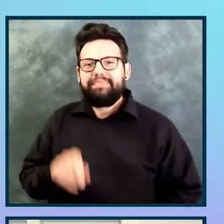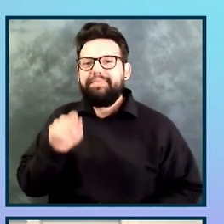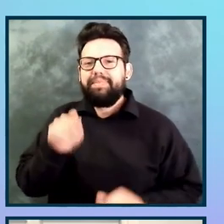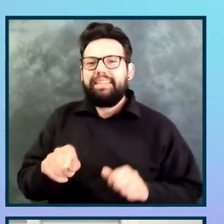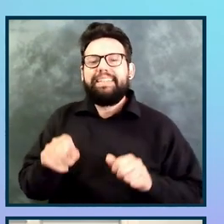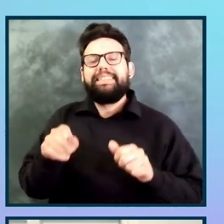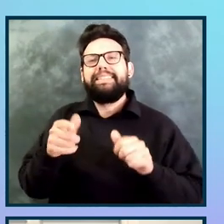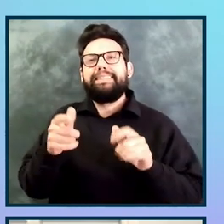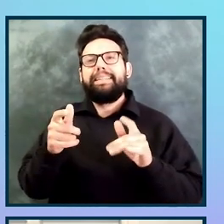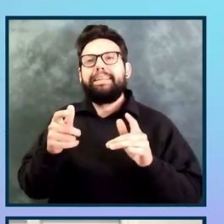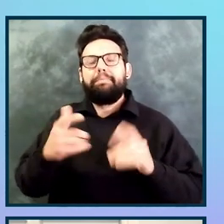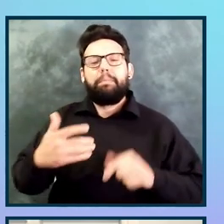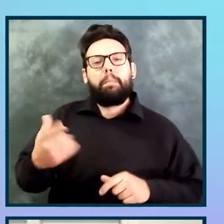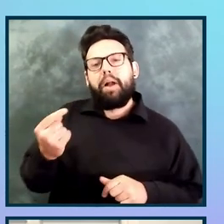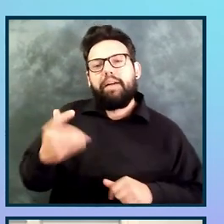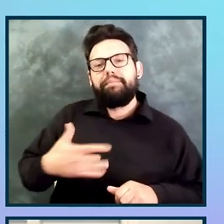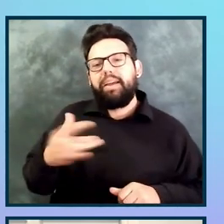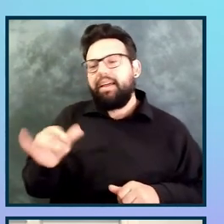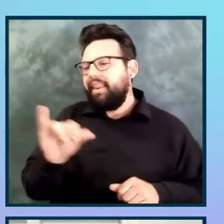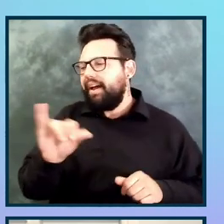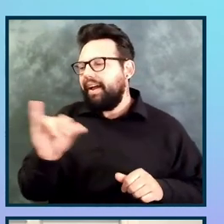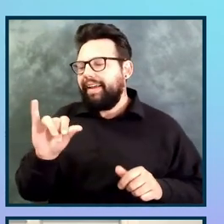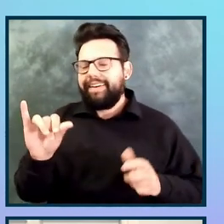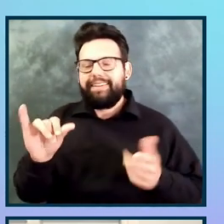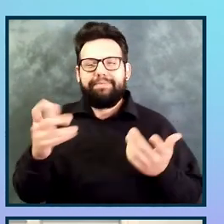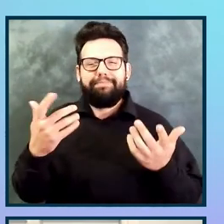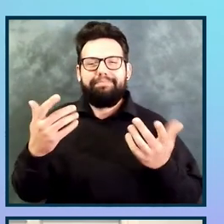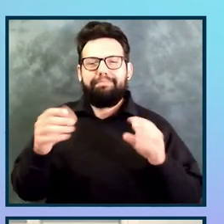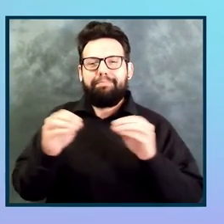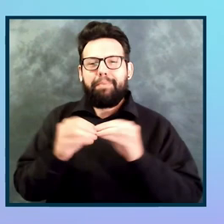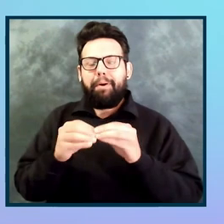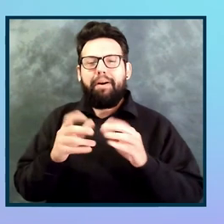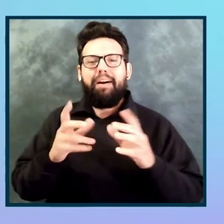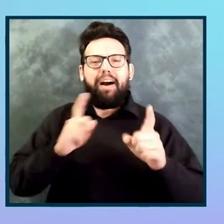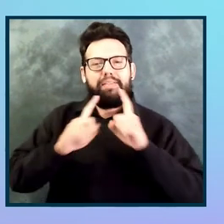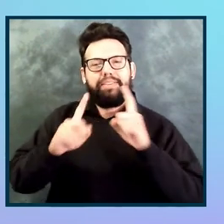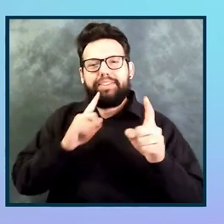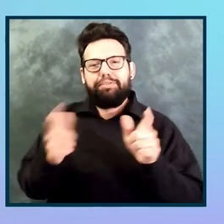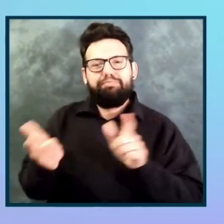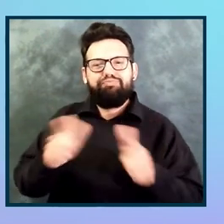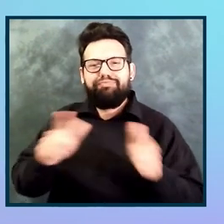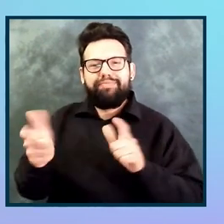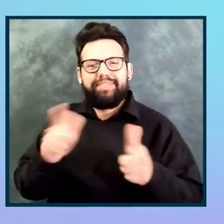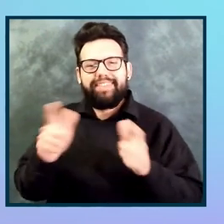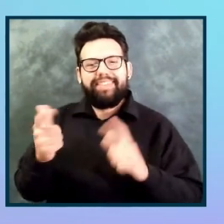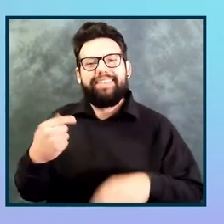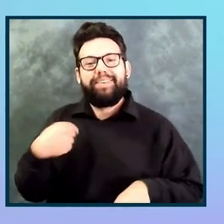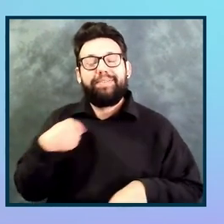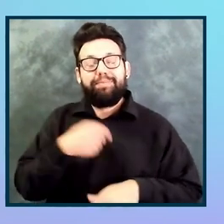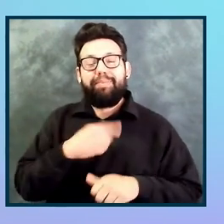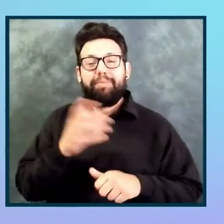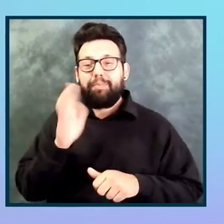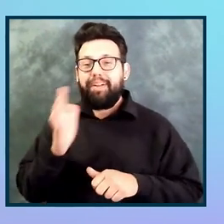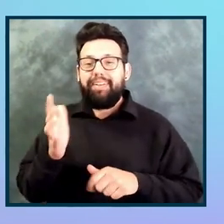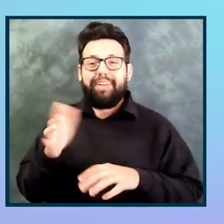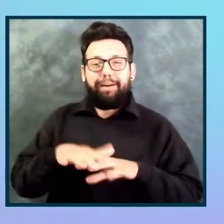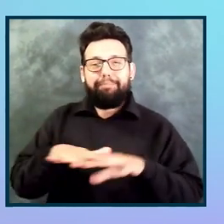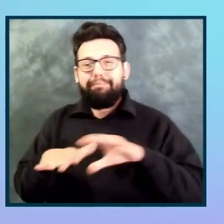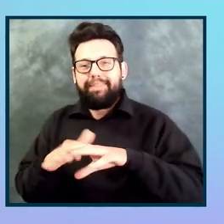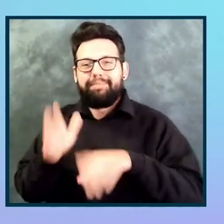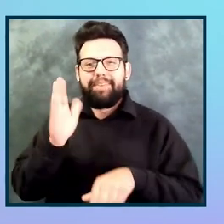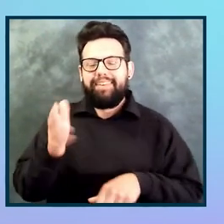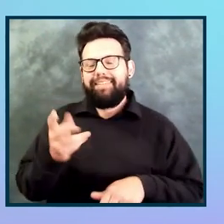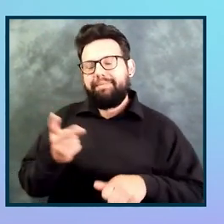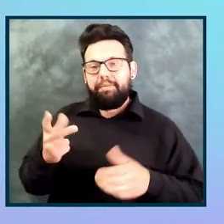in the sense that John and I have worked very closely together for the last year or so. We may jump over each other a little bit here and there. We're very